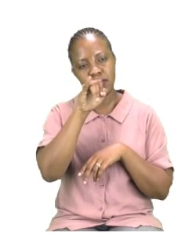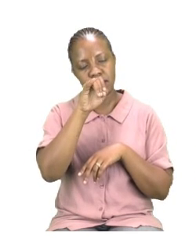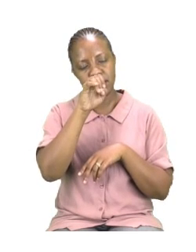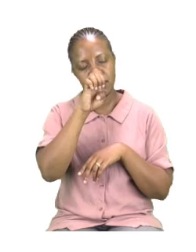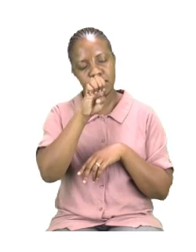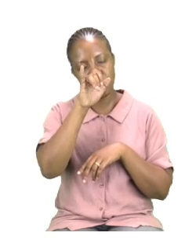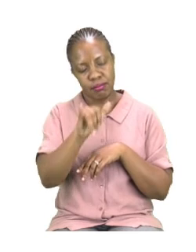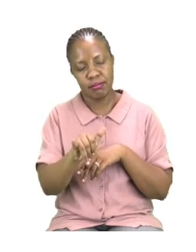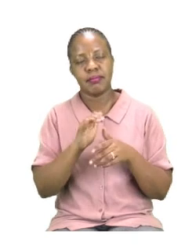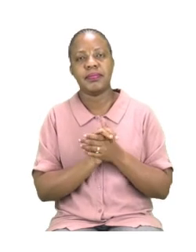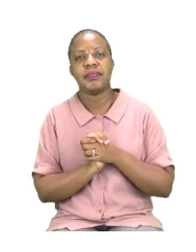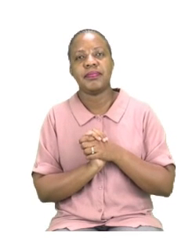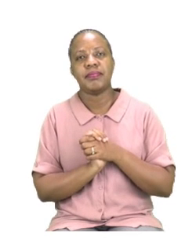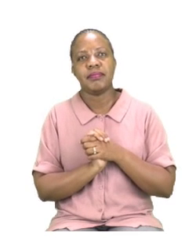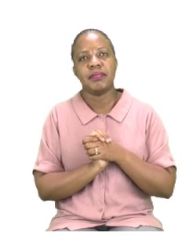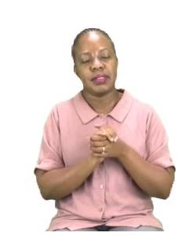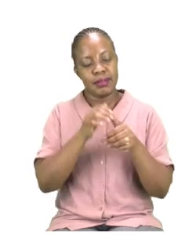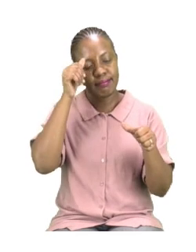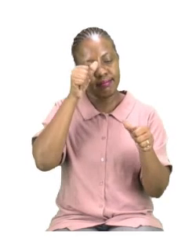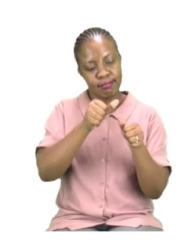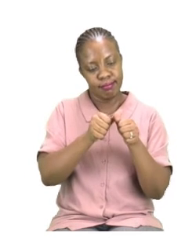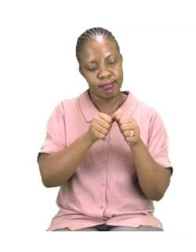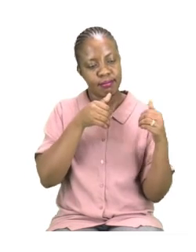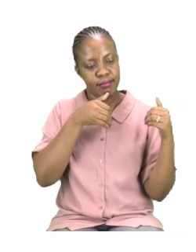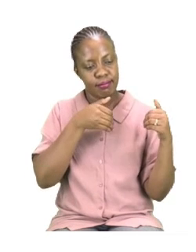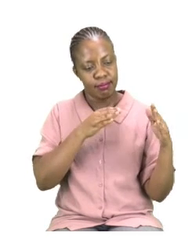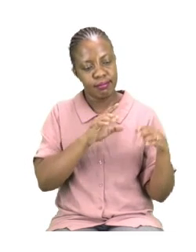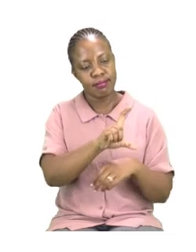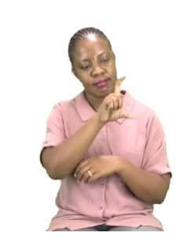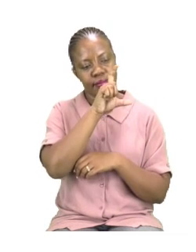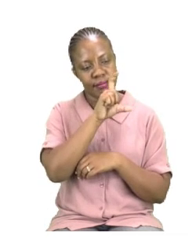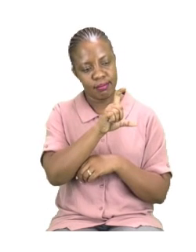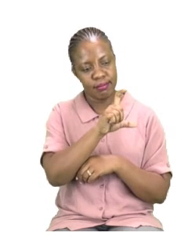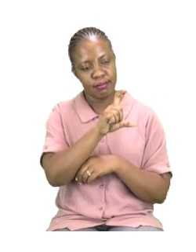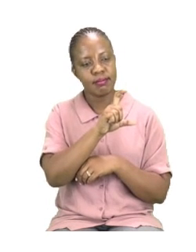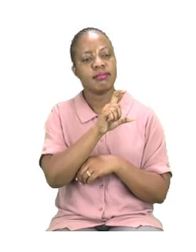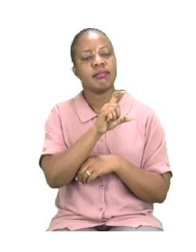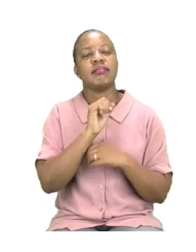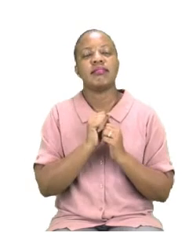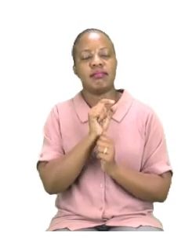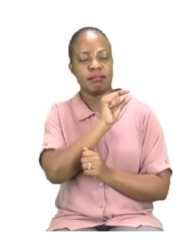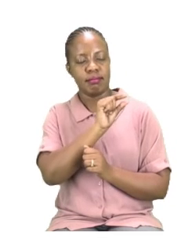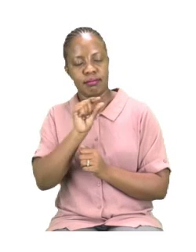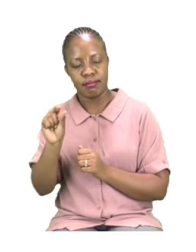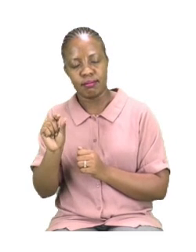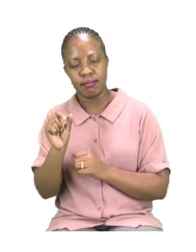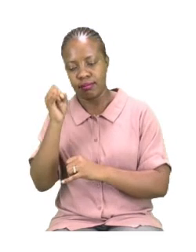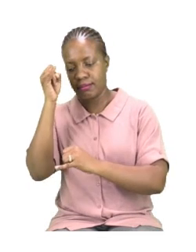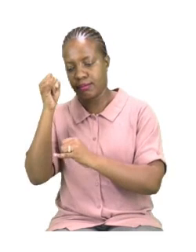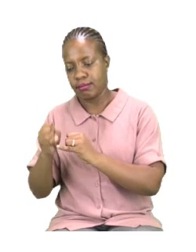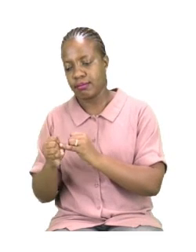Remember to put a capital letter at the beginning of the sentence and a full stop at the end.